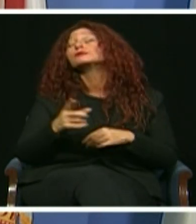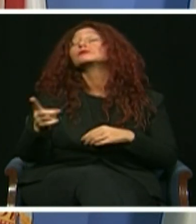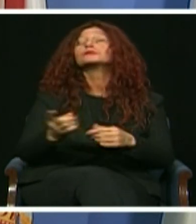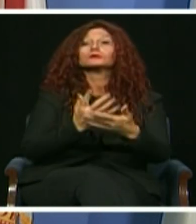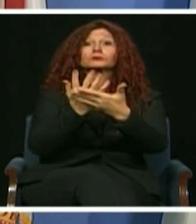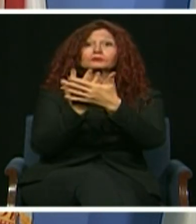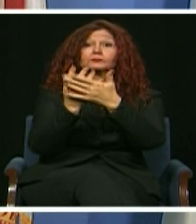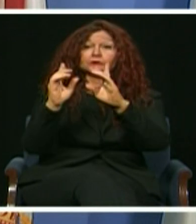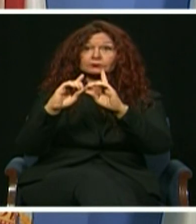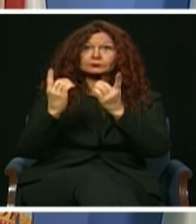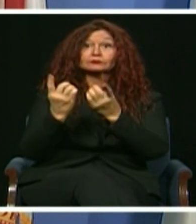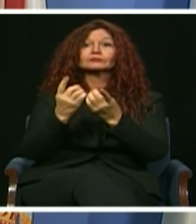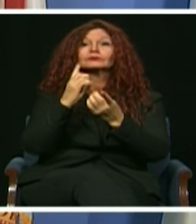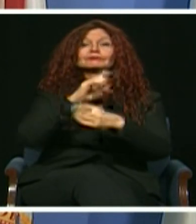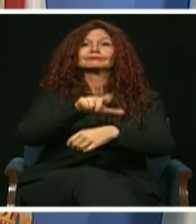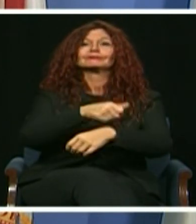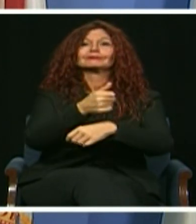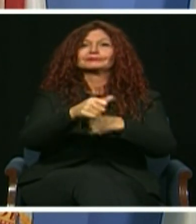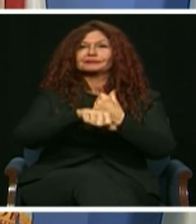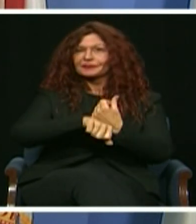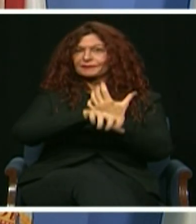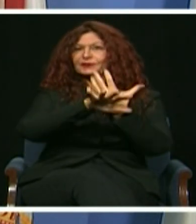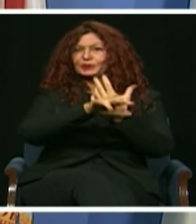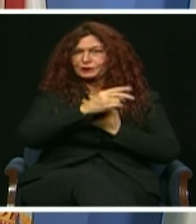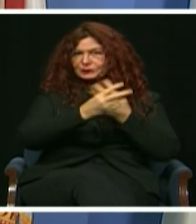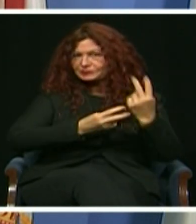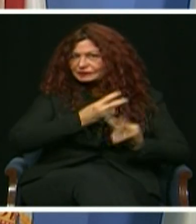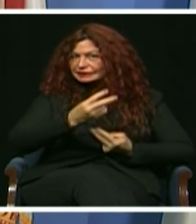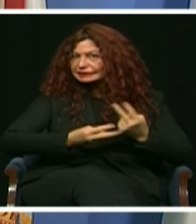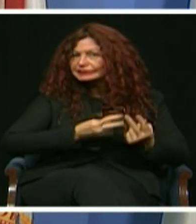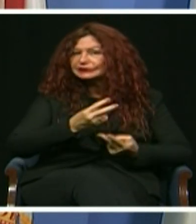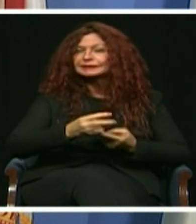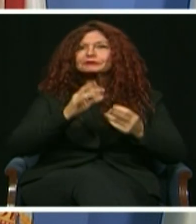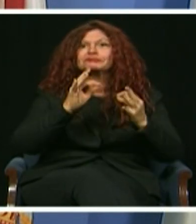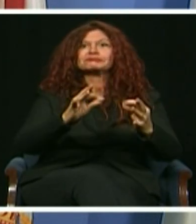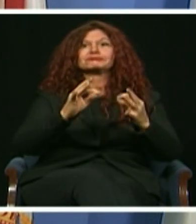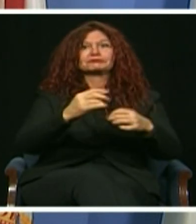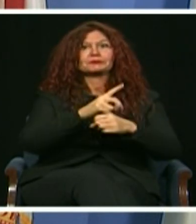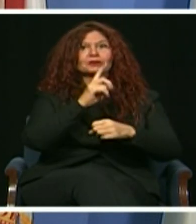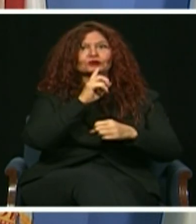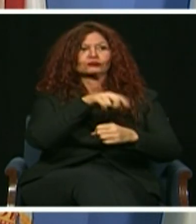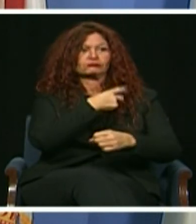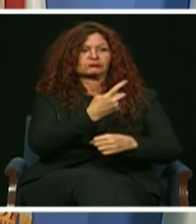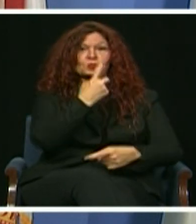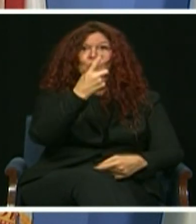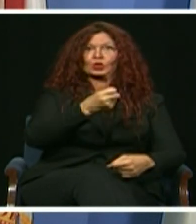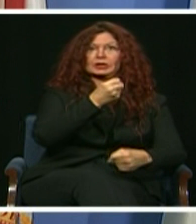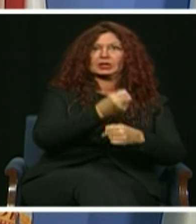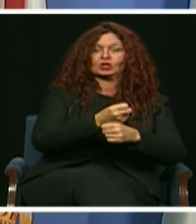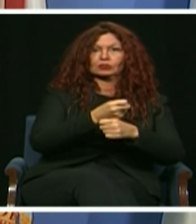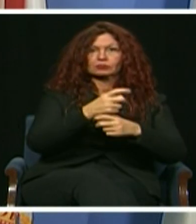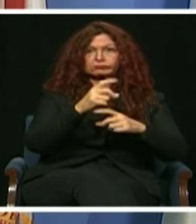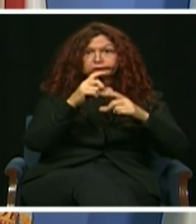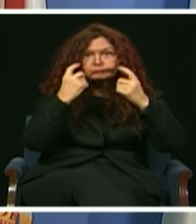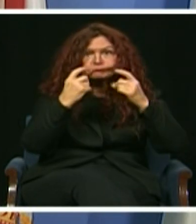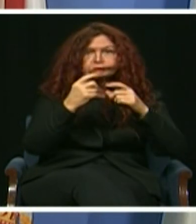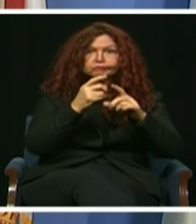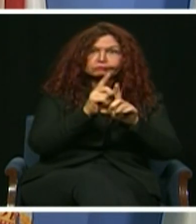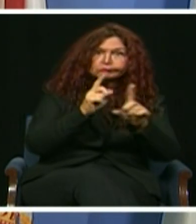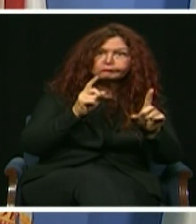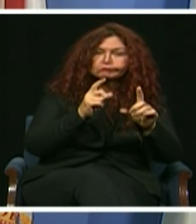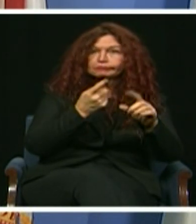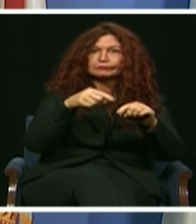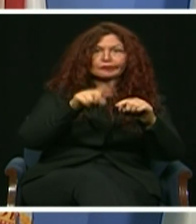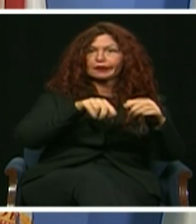expanded the video visitation program to ensure visitation rights for inmates and their attorneys. In collaboration with